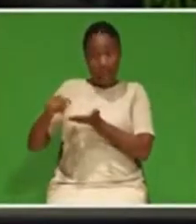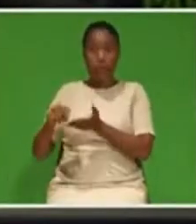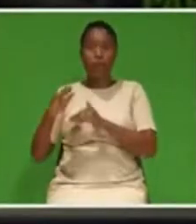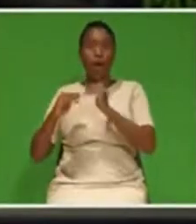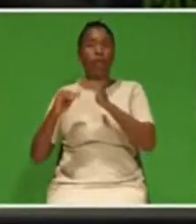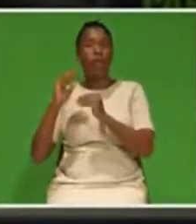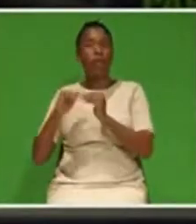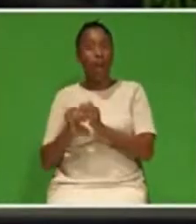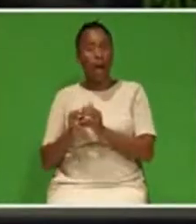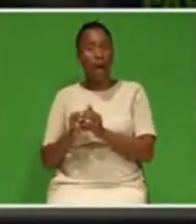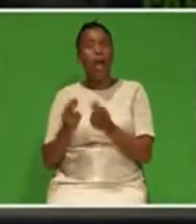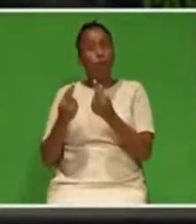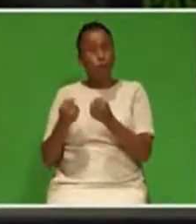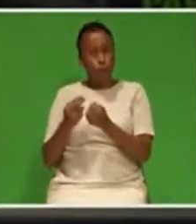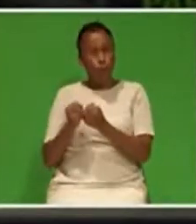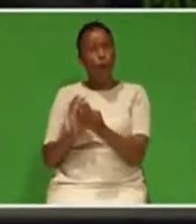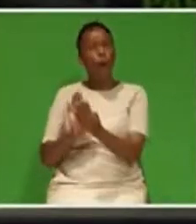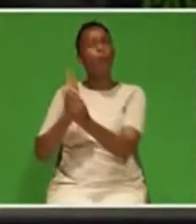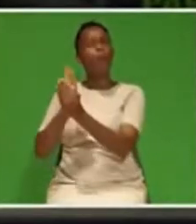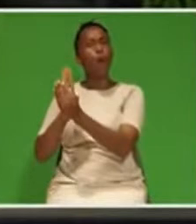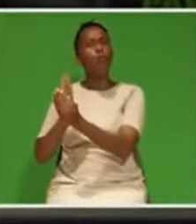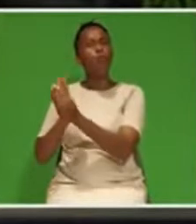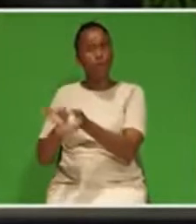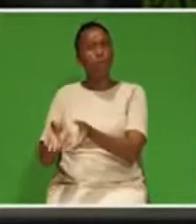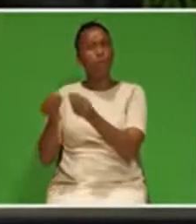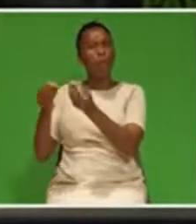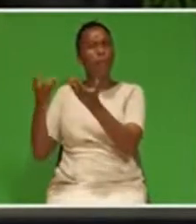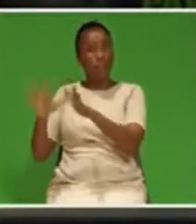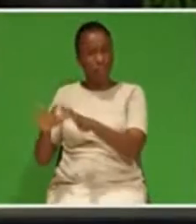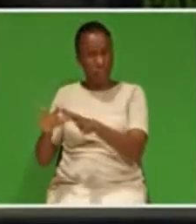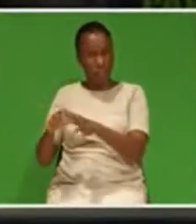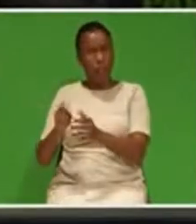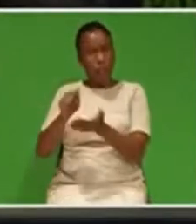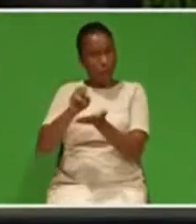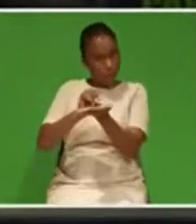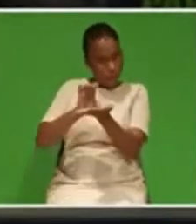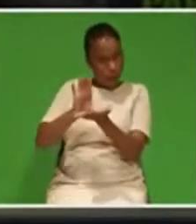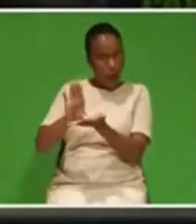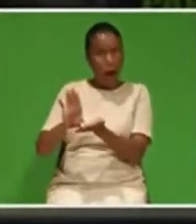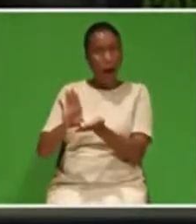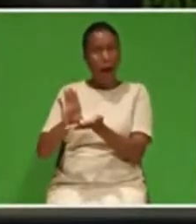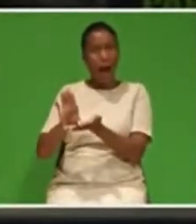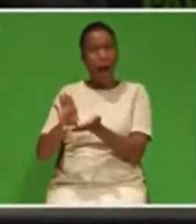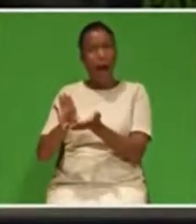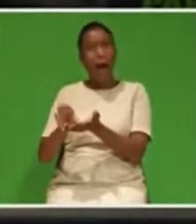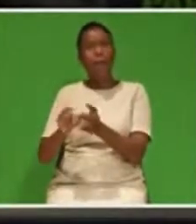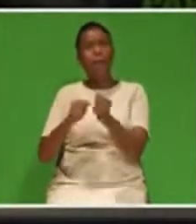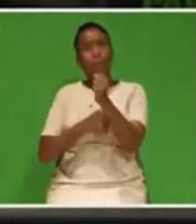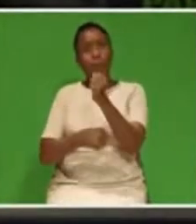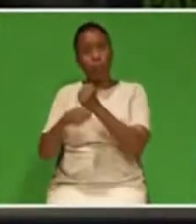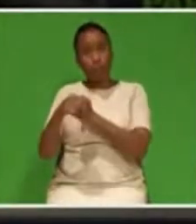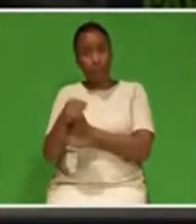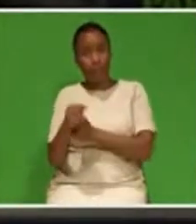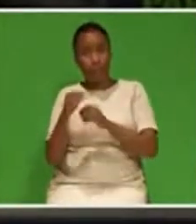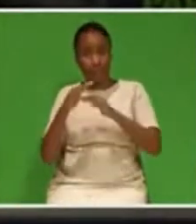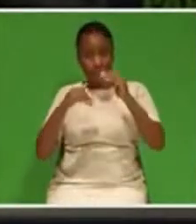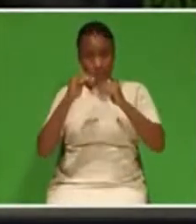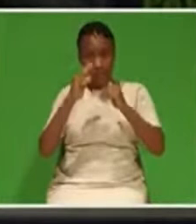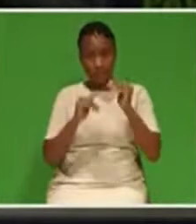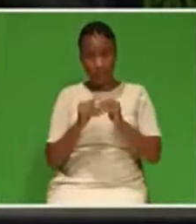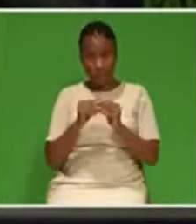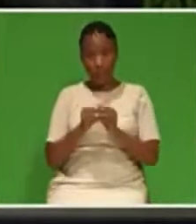sought new approaches to also funding infrastructure, drawing on a diversity of sources.